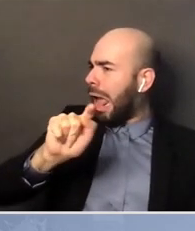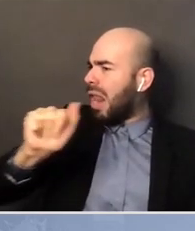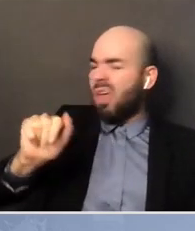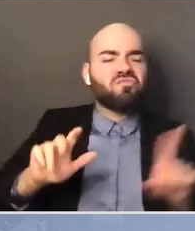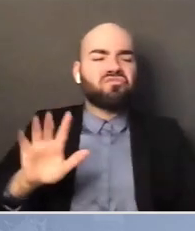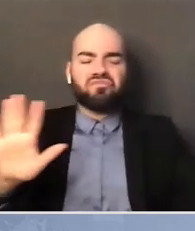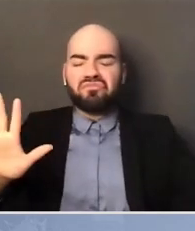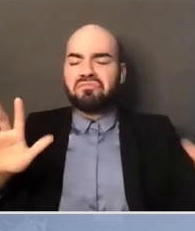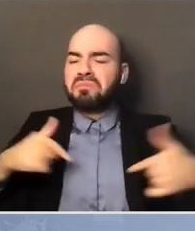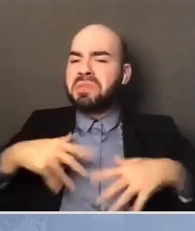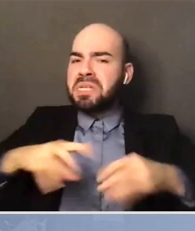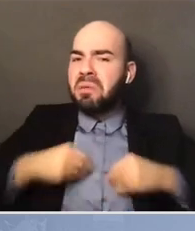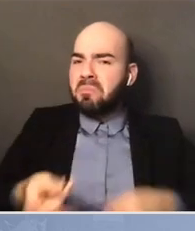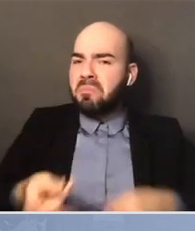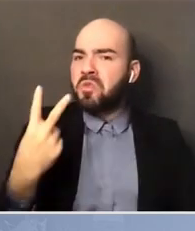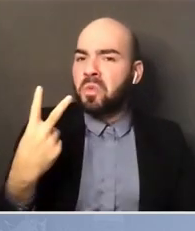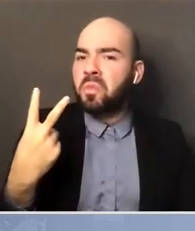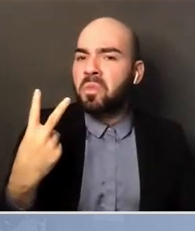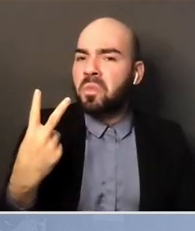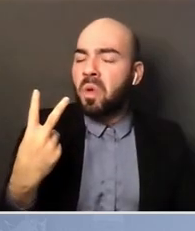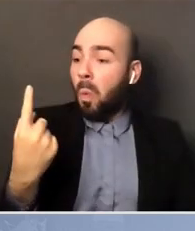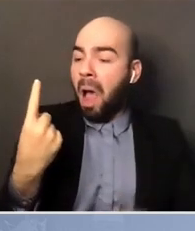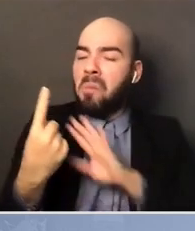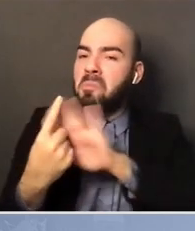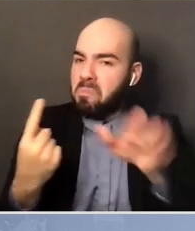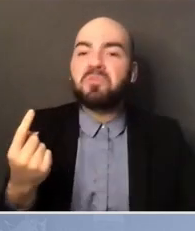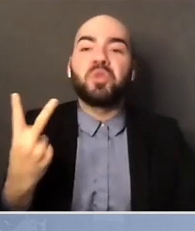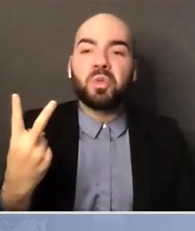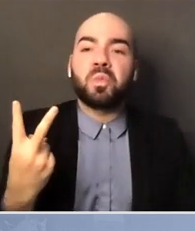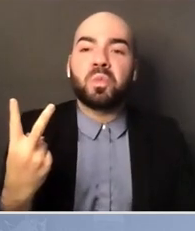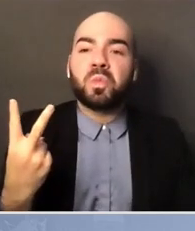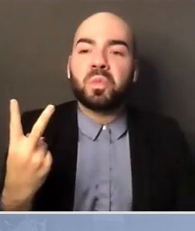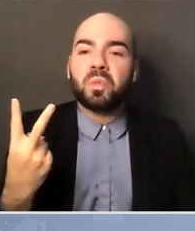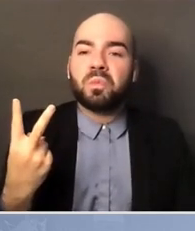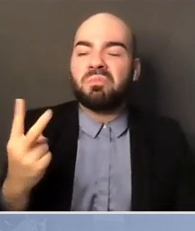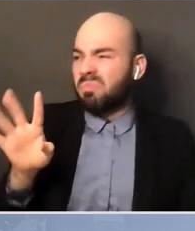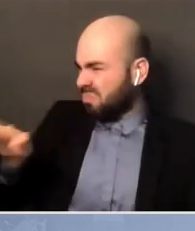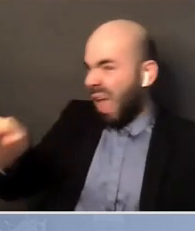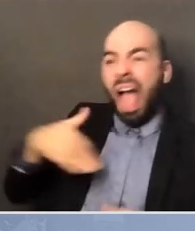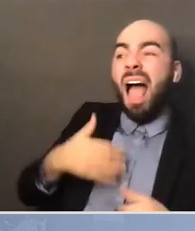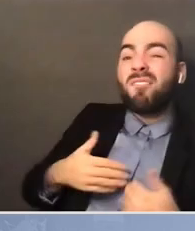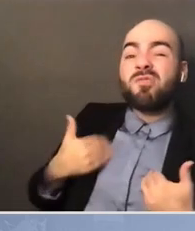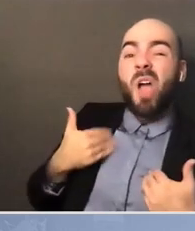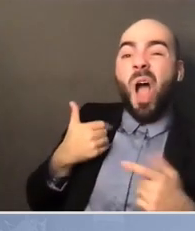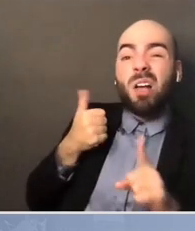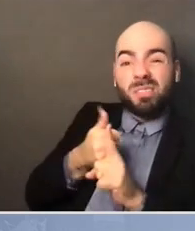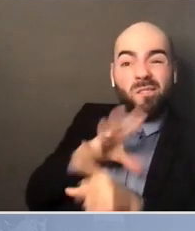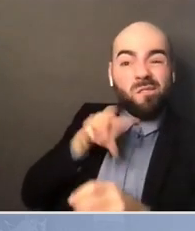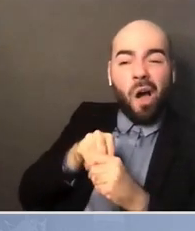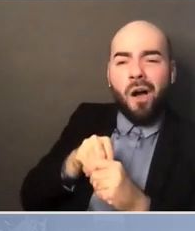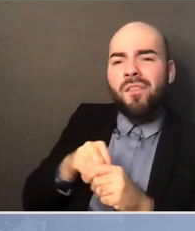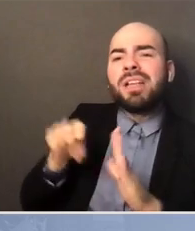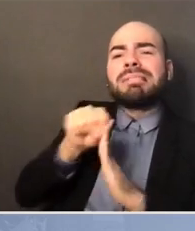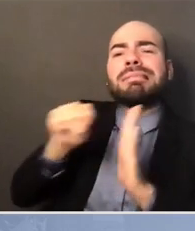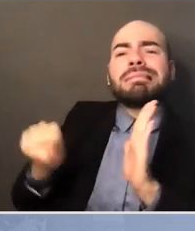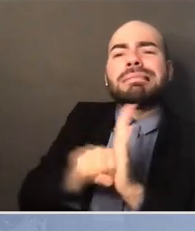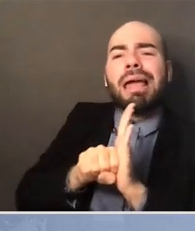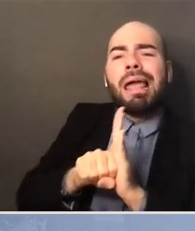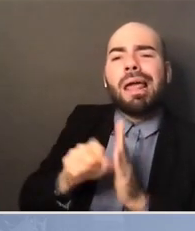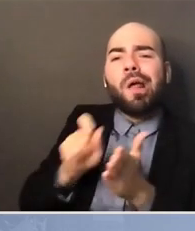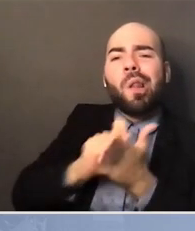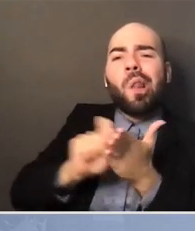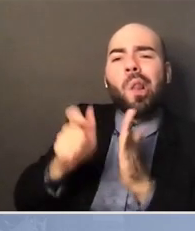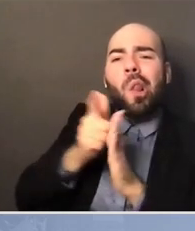right, I got two. Malcolm and get that. Get Malcolm. And I'll bring up. of young bulls. He's a state legislator. Young bull. While Malcolm walk up there.